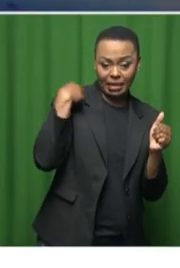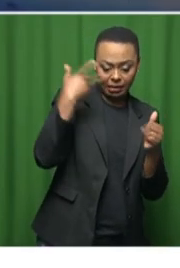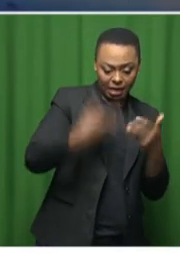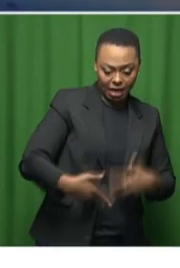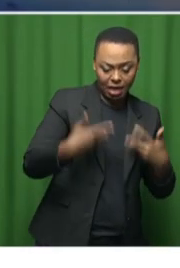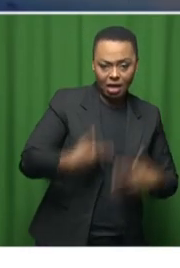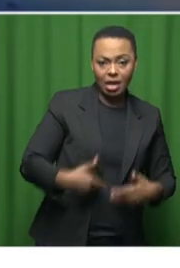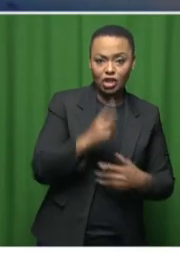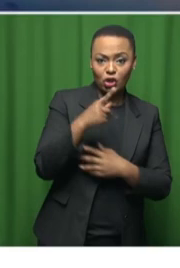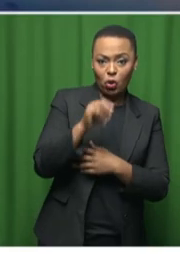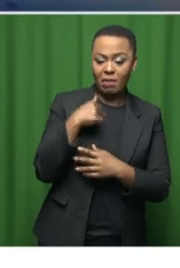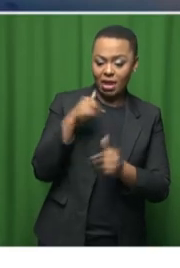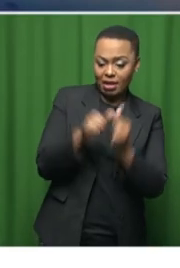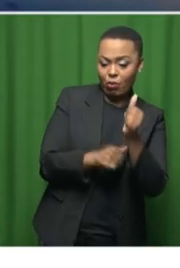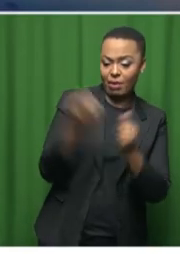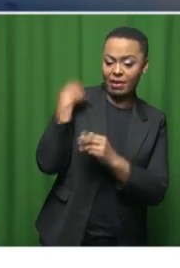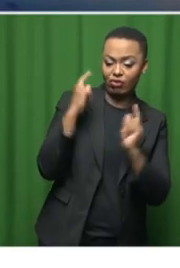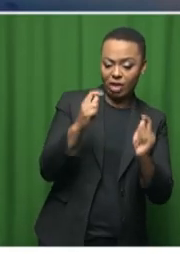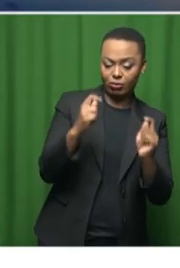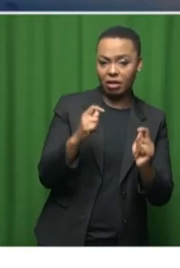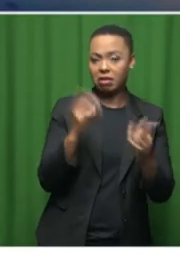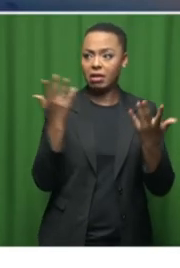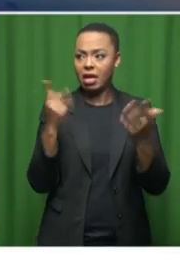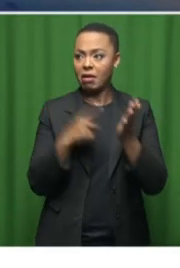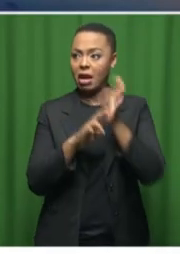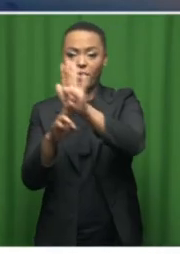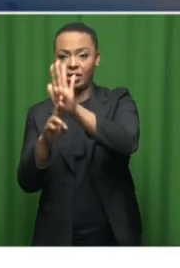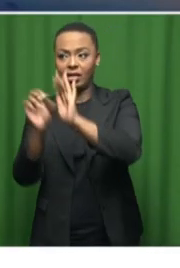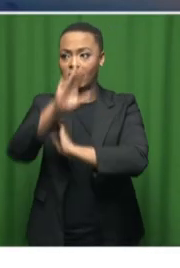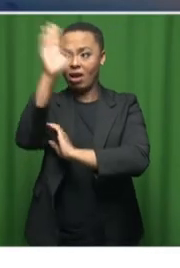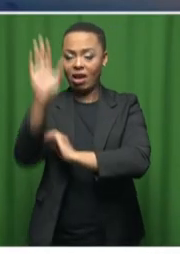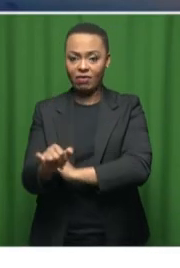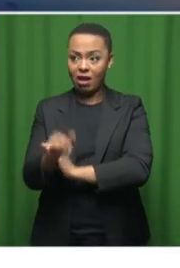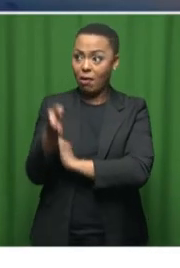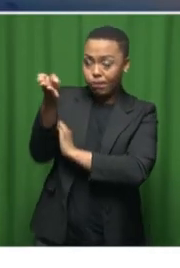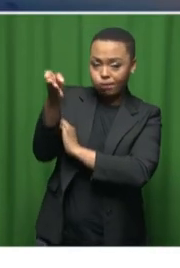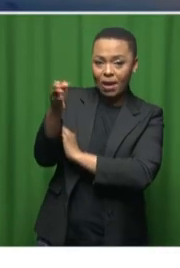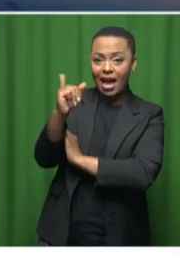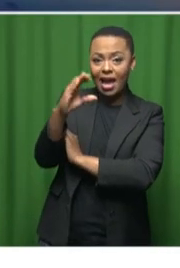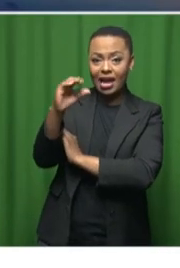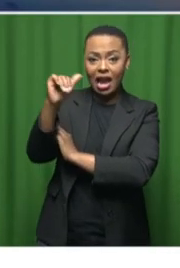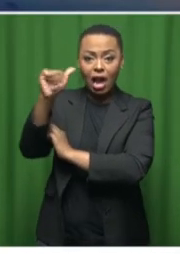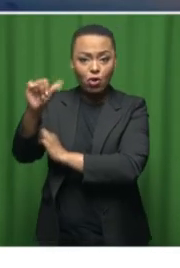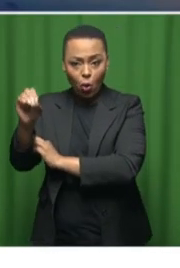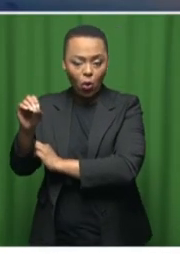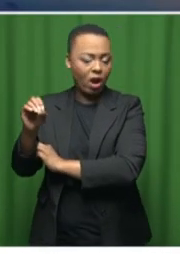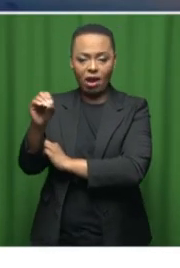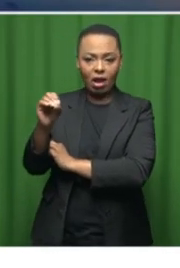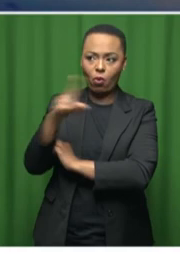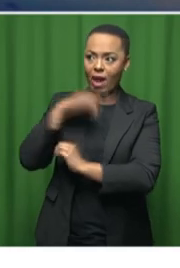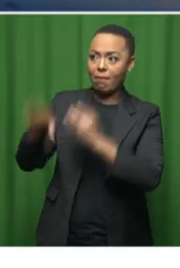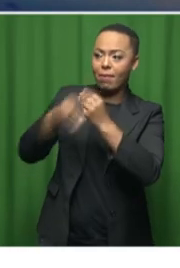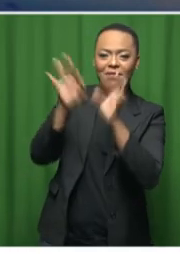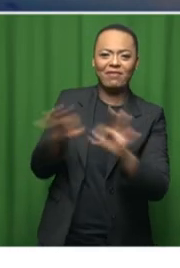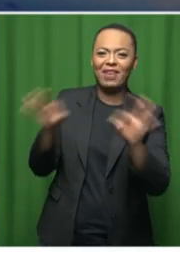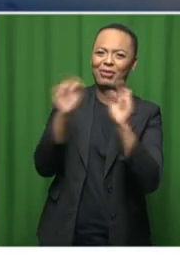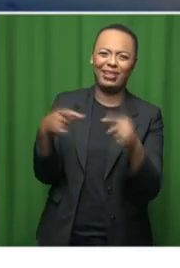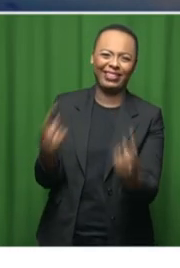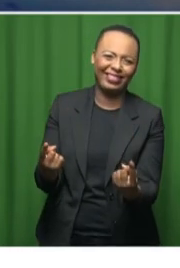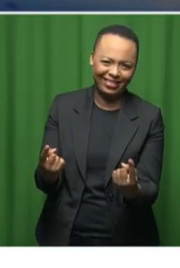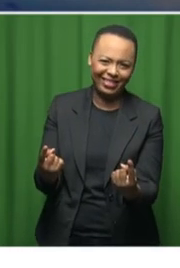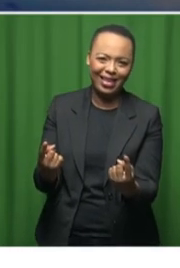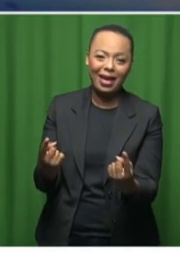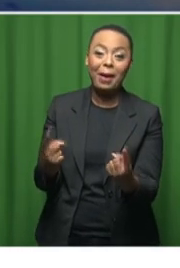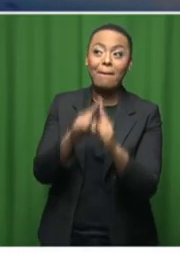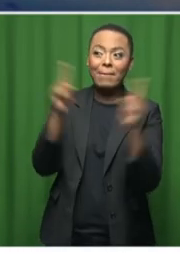Cindy Chikwonga has been the Deputy Minister, then you wake up and say she must represent South Africa in Aikayo, because she's not going to add any value. So we go for the